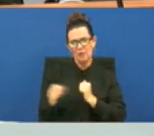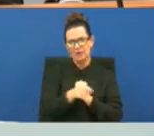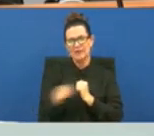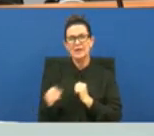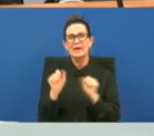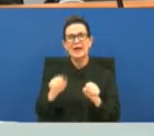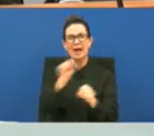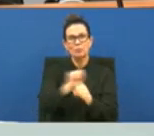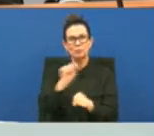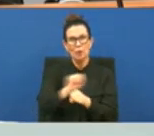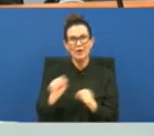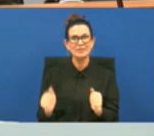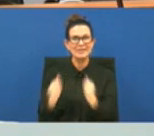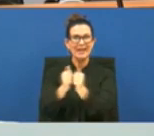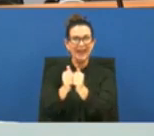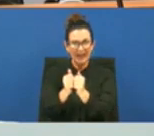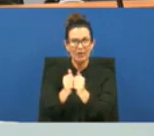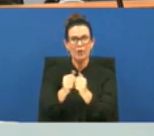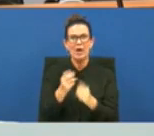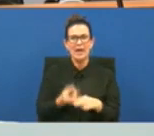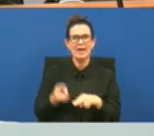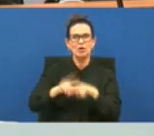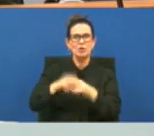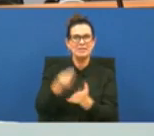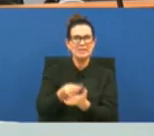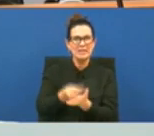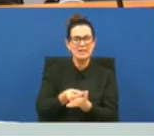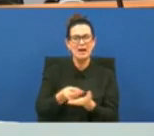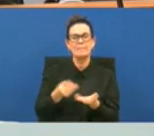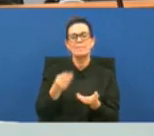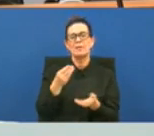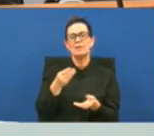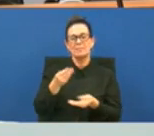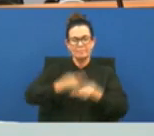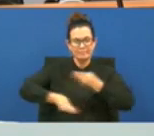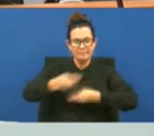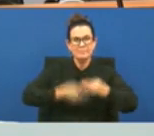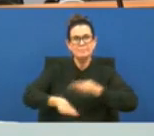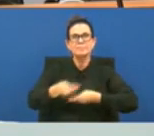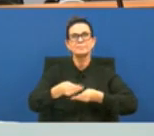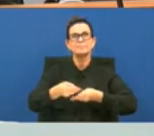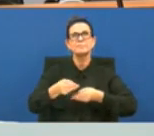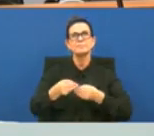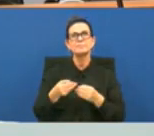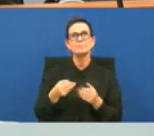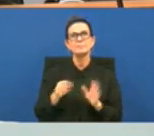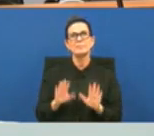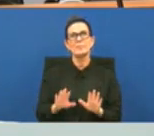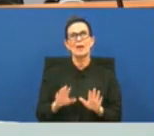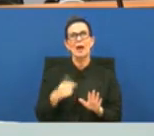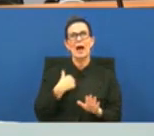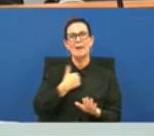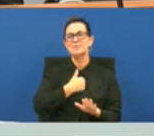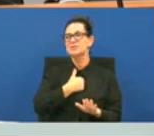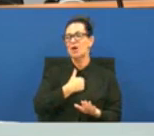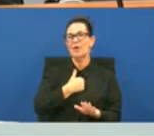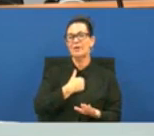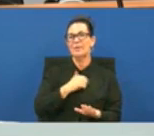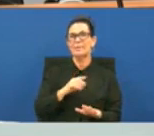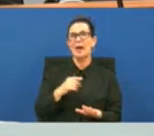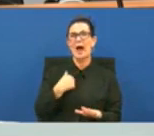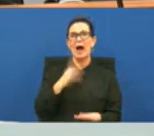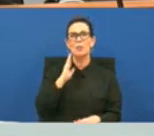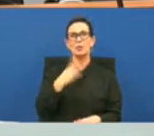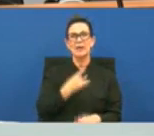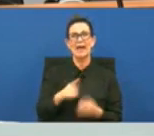to increase the income increase the flow i hate i don't mean i'm sorry you about to you know i would would